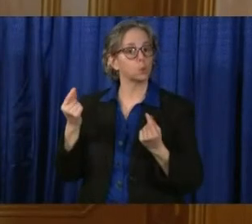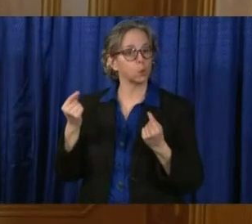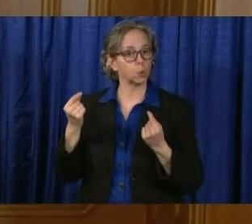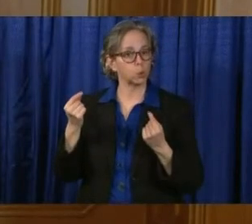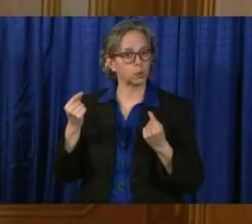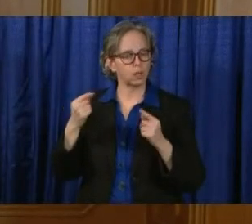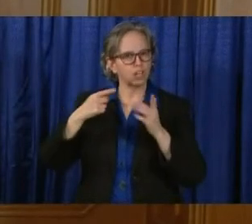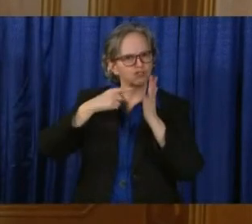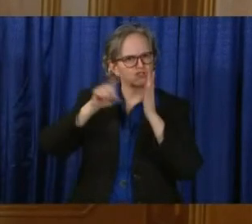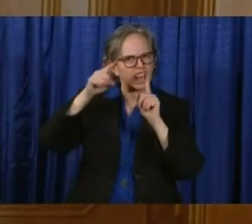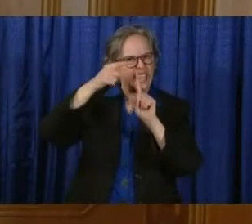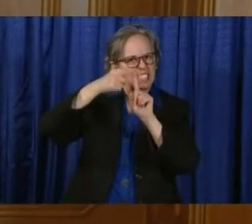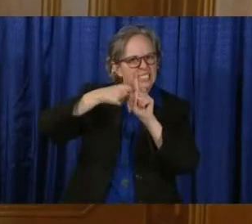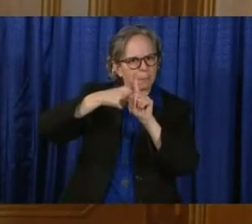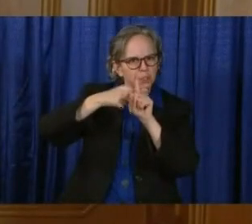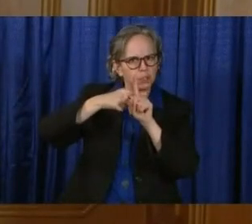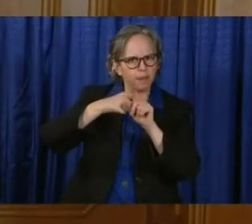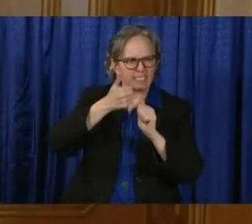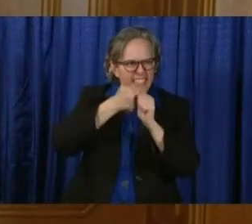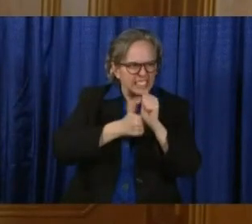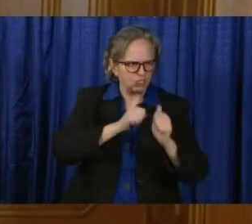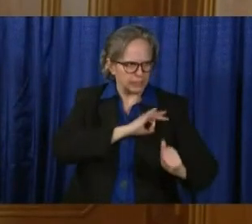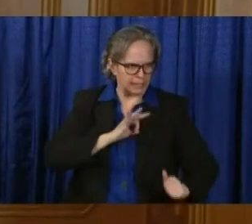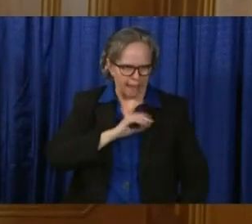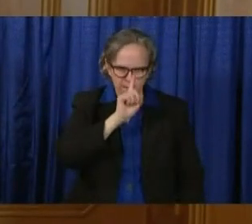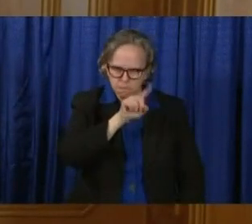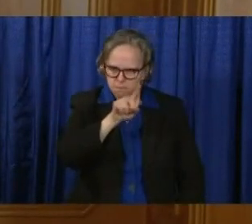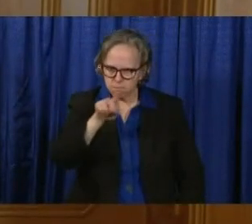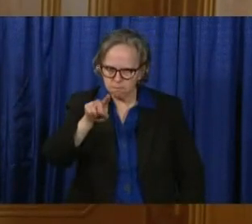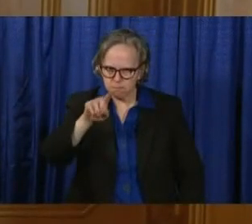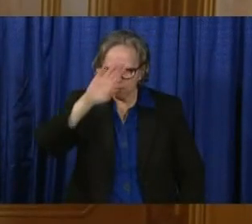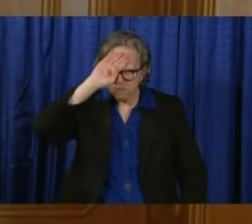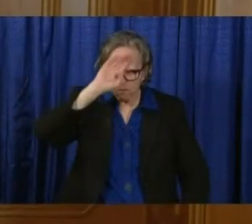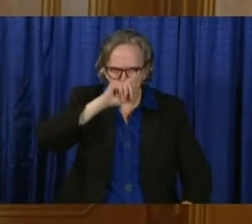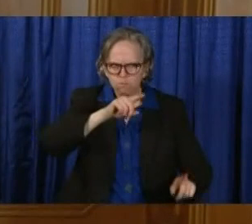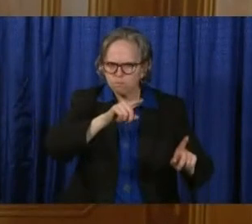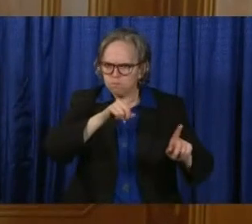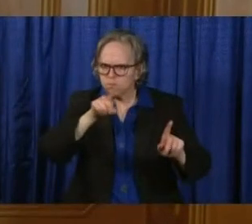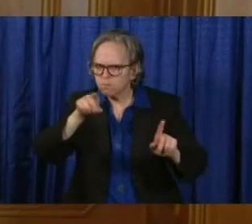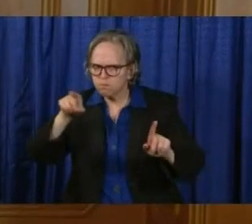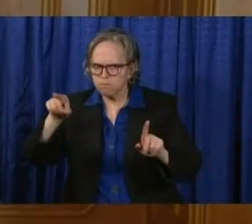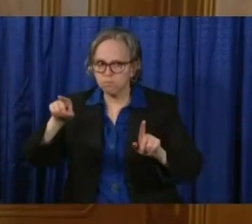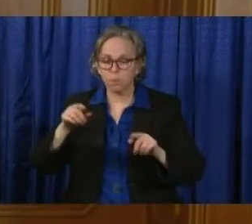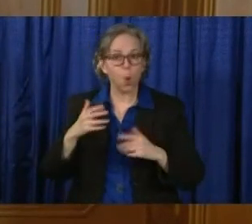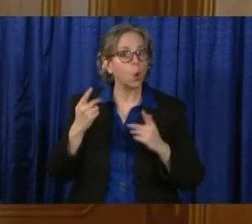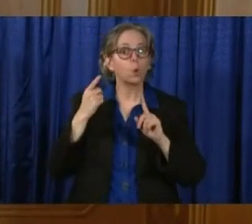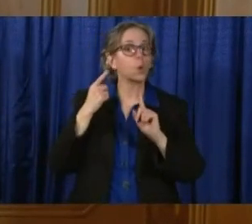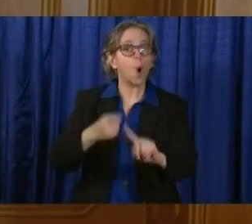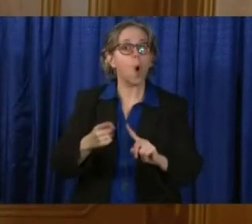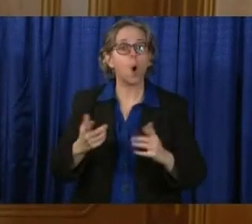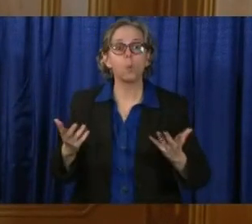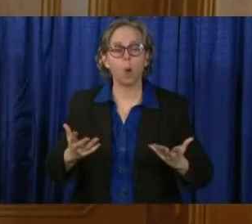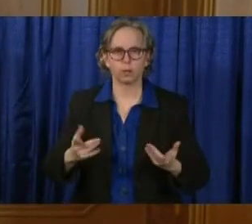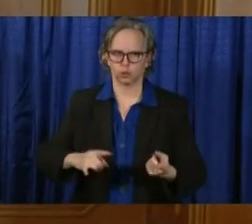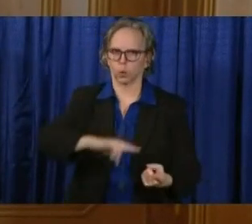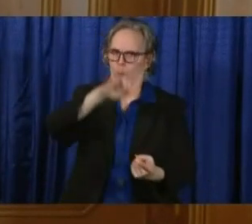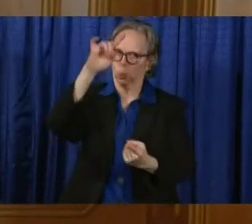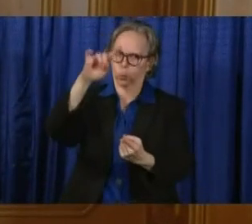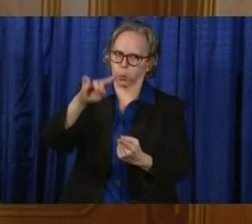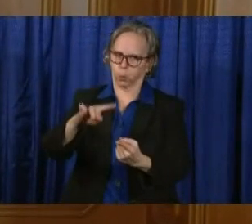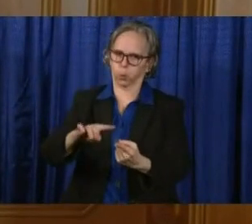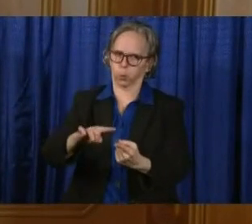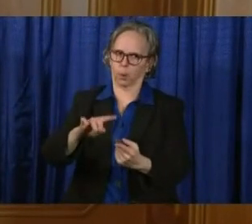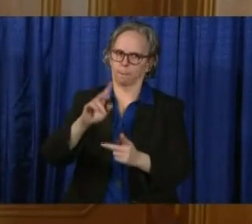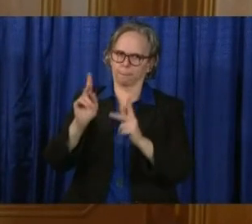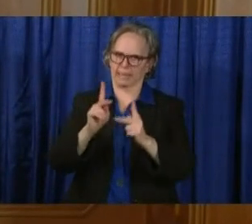curtailed programming. The whole goal was to have fewer and fewer people who would be coming in contact